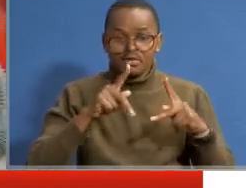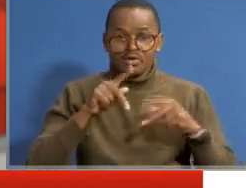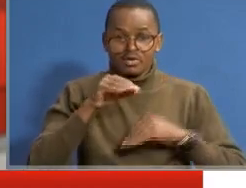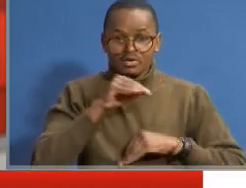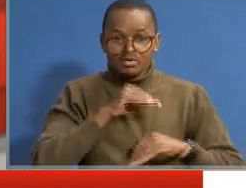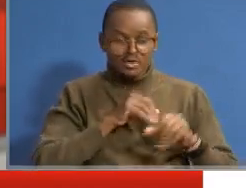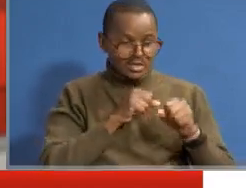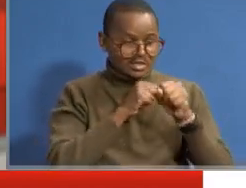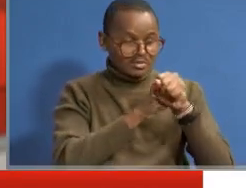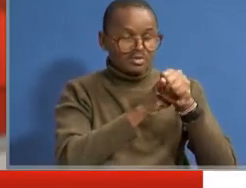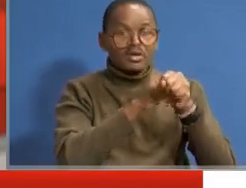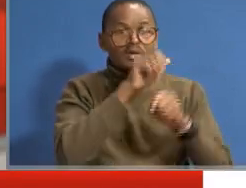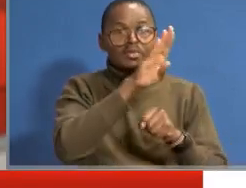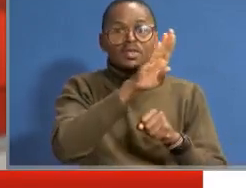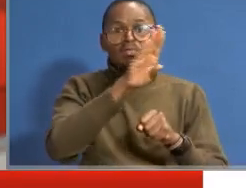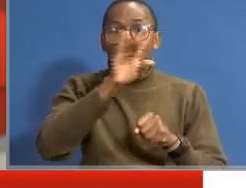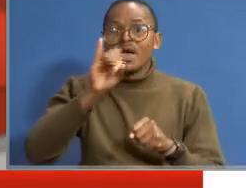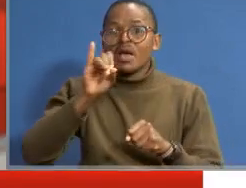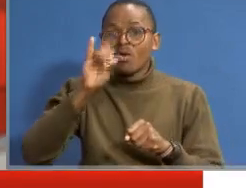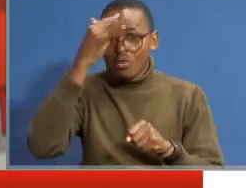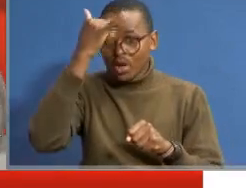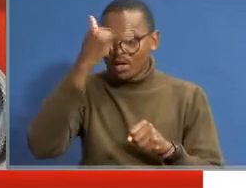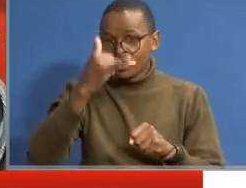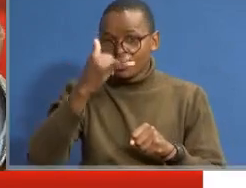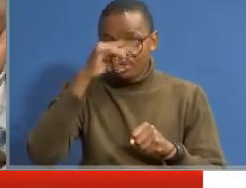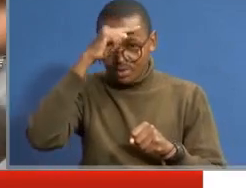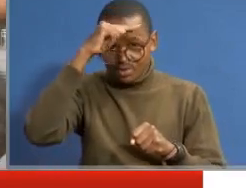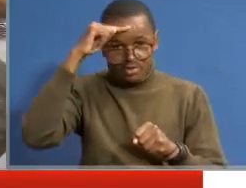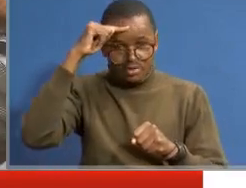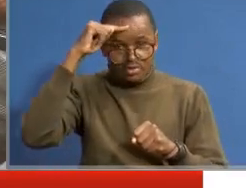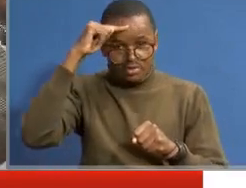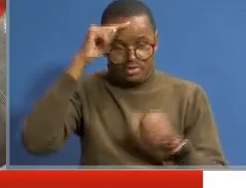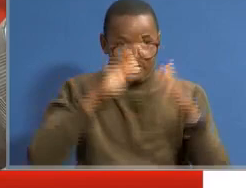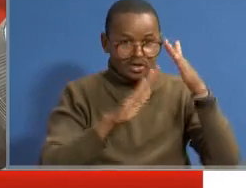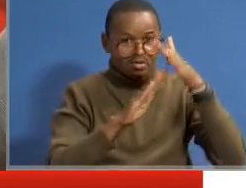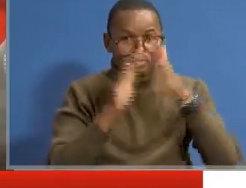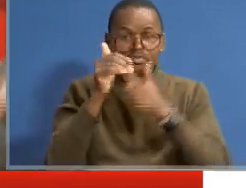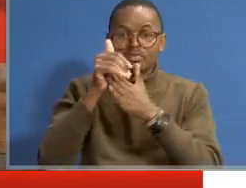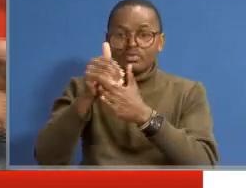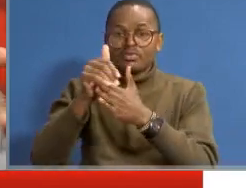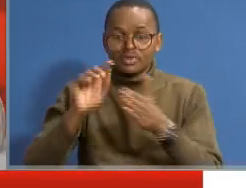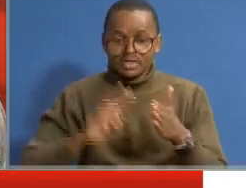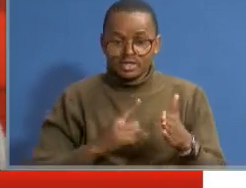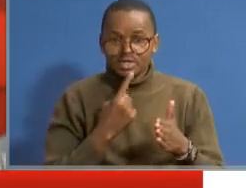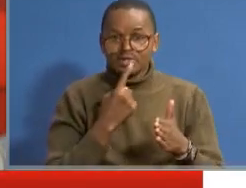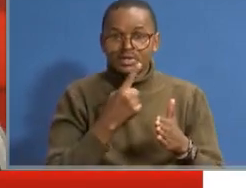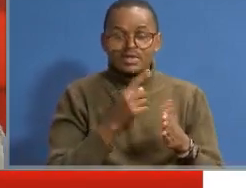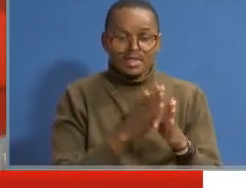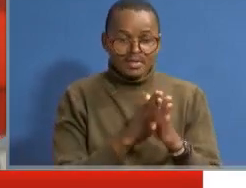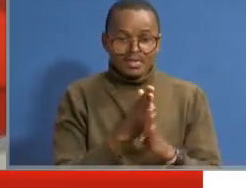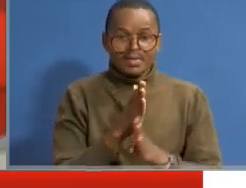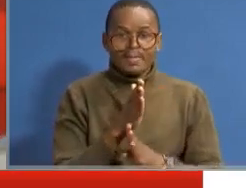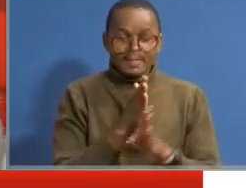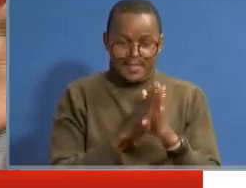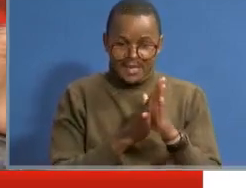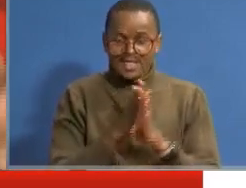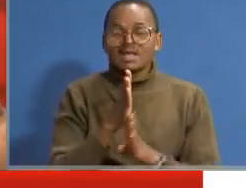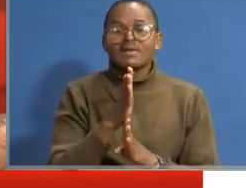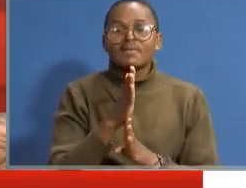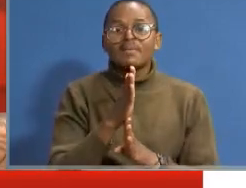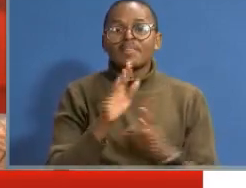disability, we support this BBI. Why? Because the top leadership we are saying about the major, major